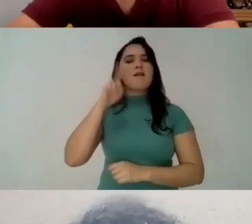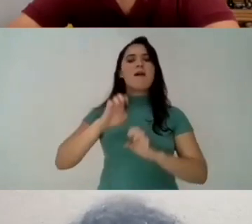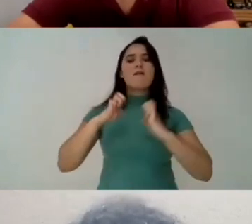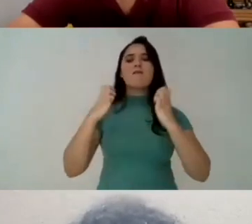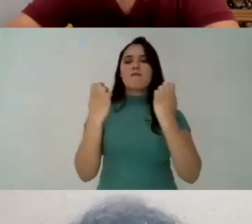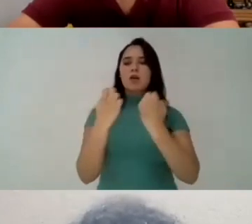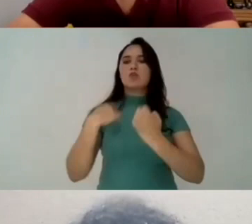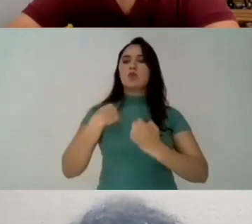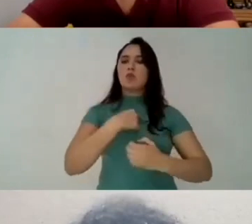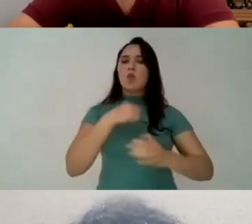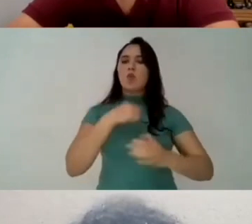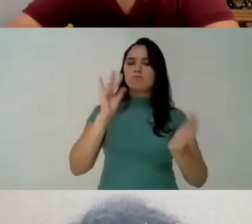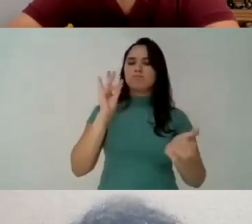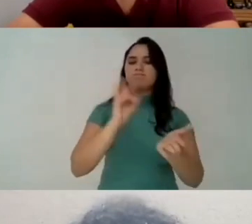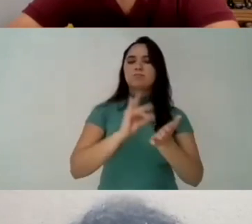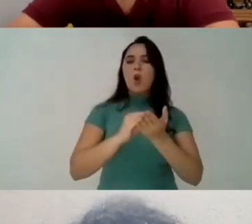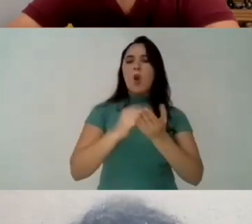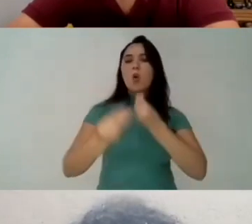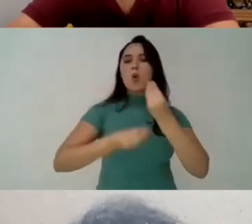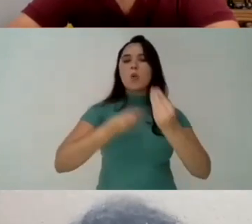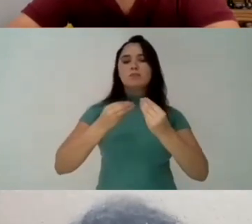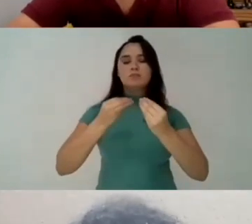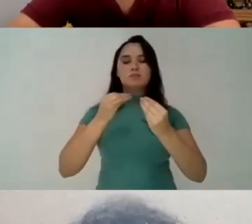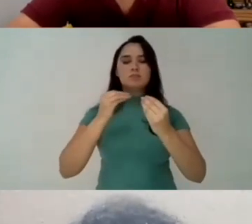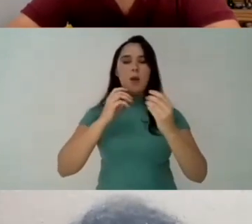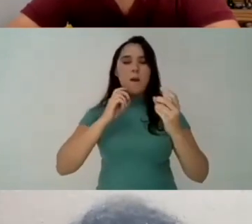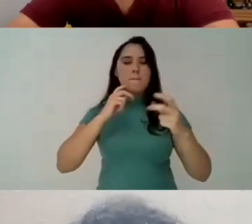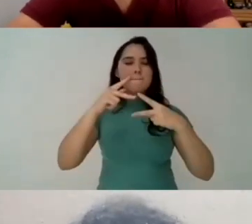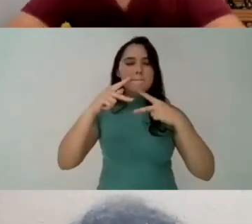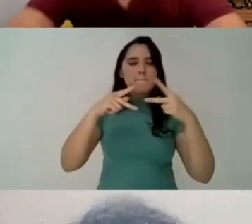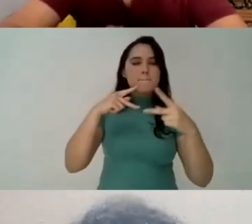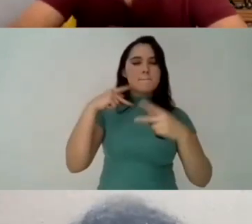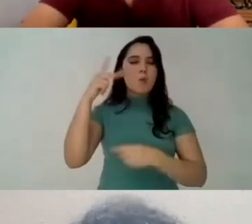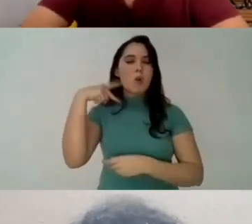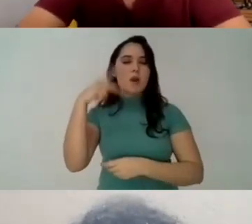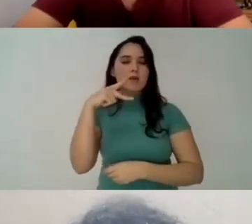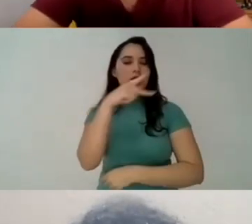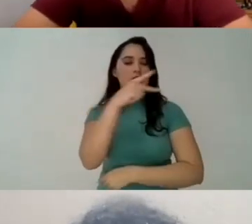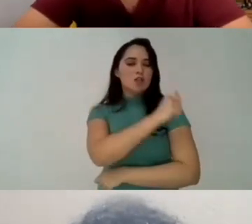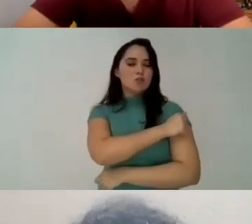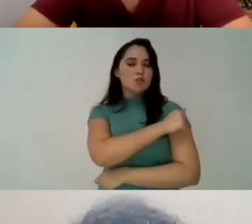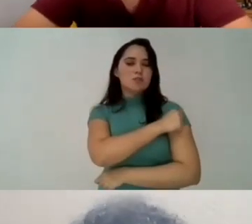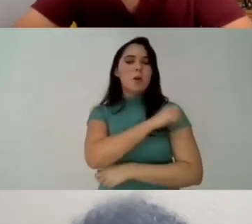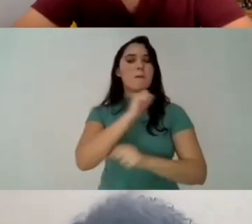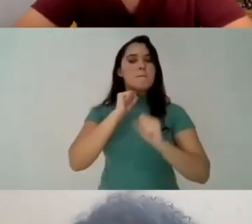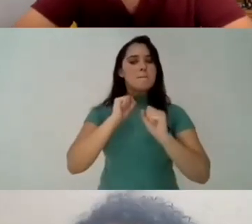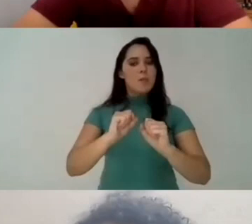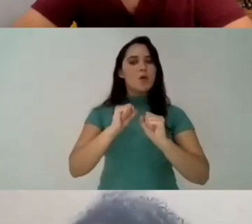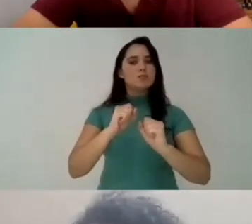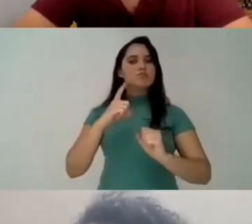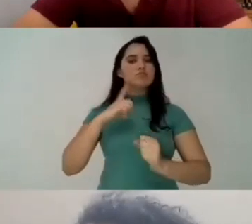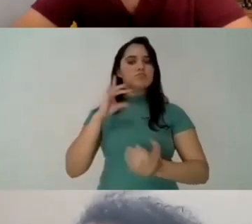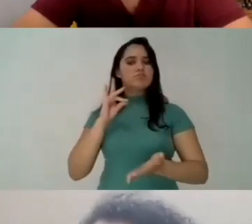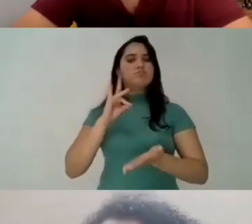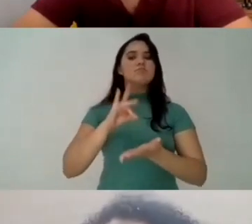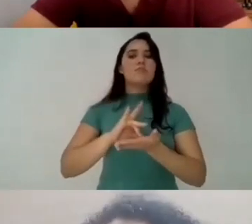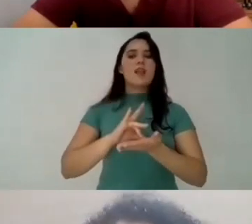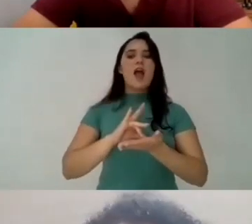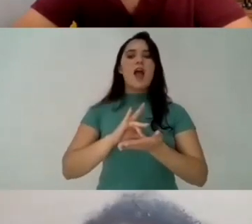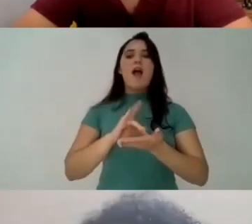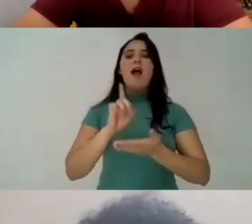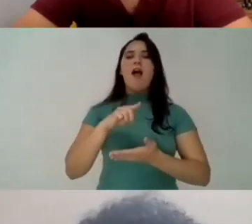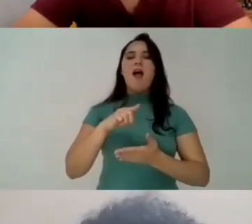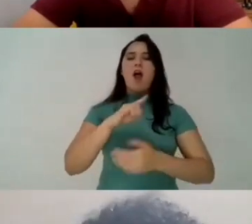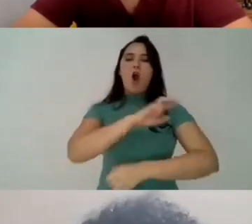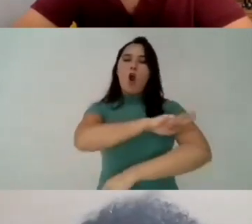And we see that this debate is growing because we see the number of the meetings And